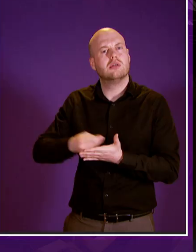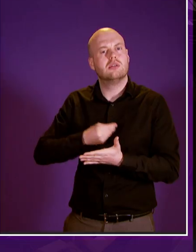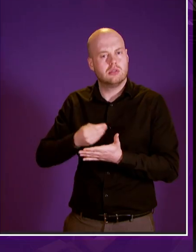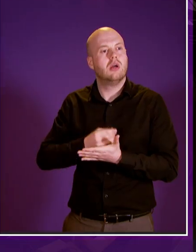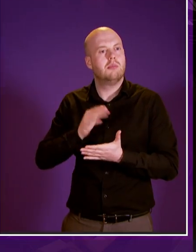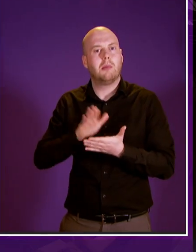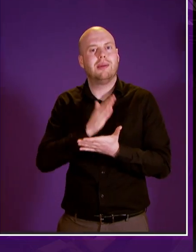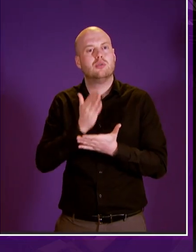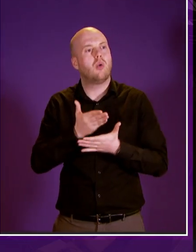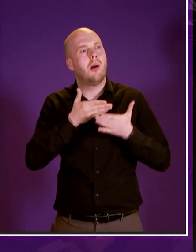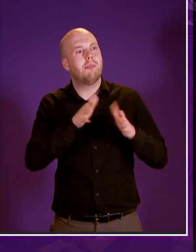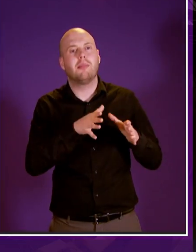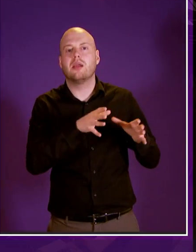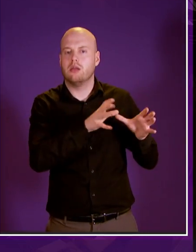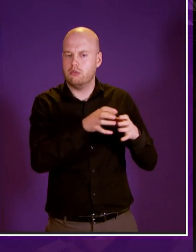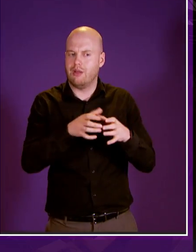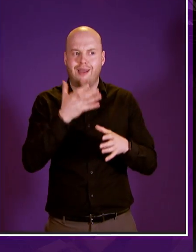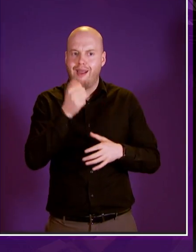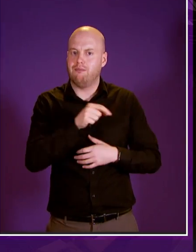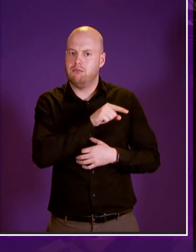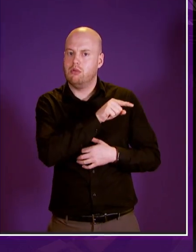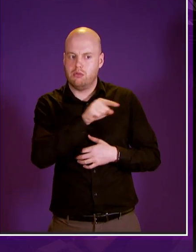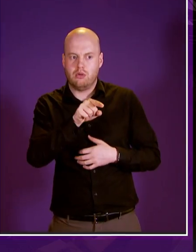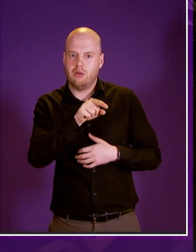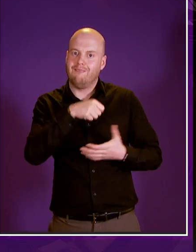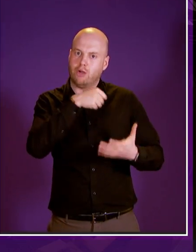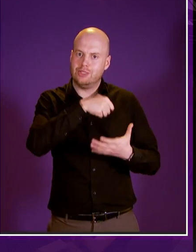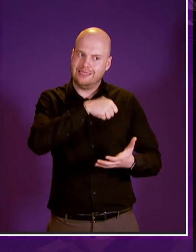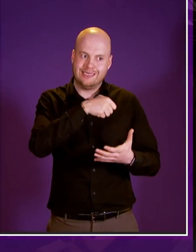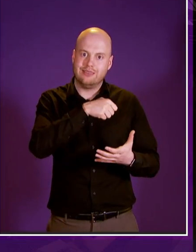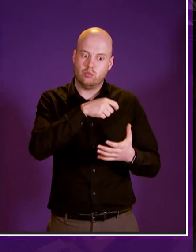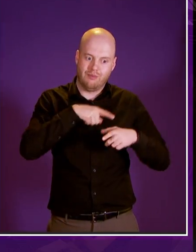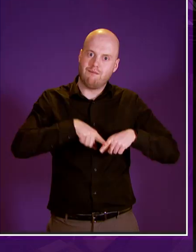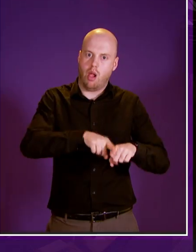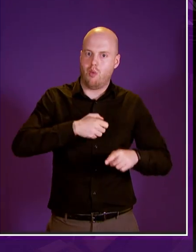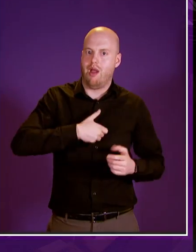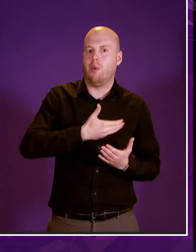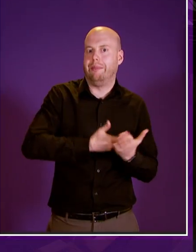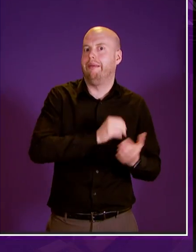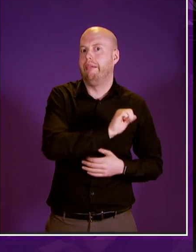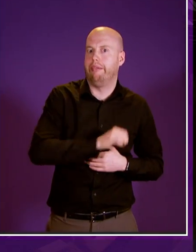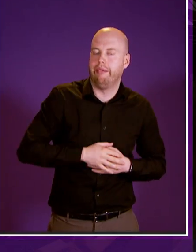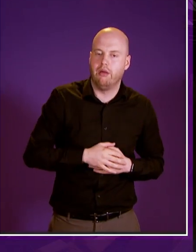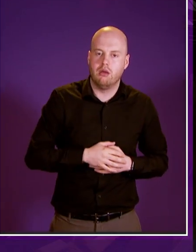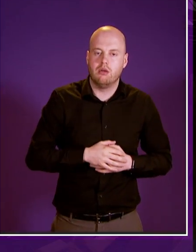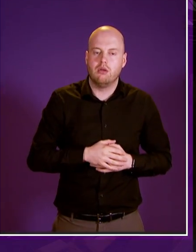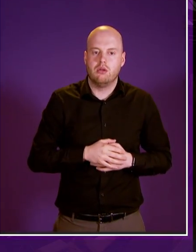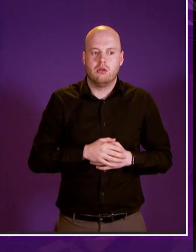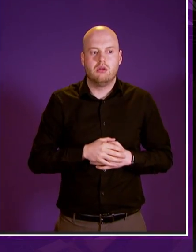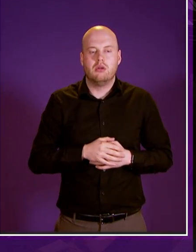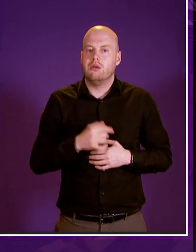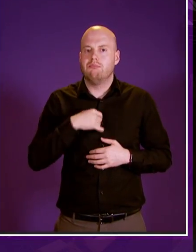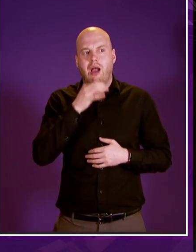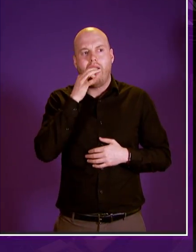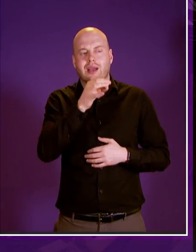their current level current levels of funding in keeping with the principles of this bill in the spirit of this principle i